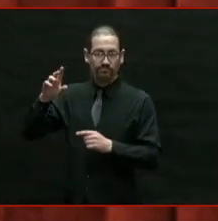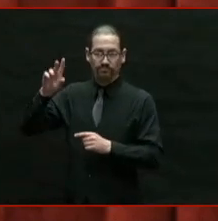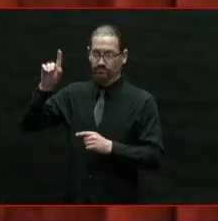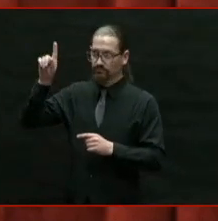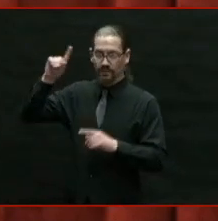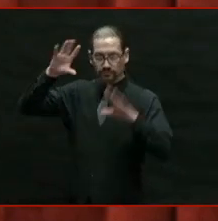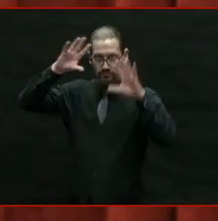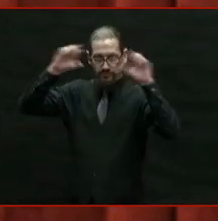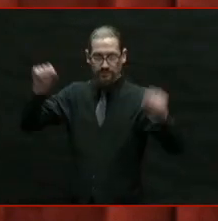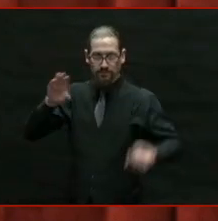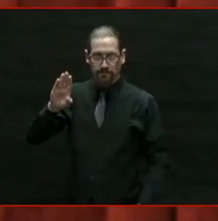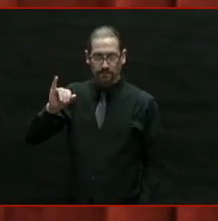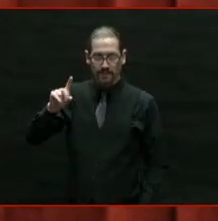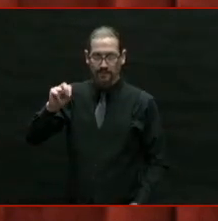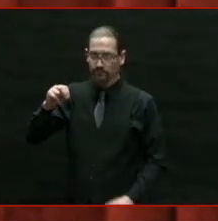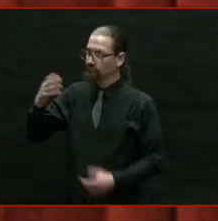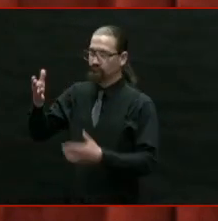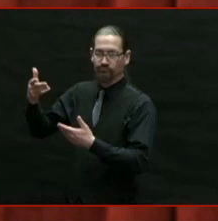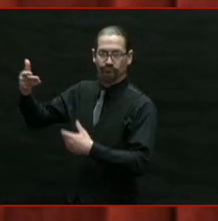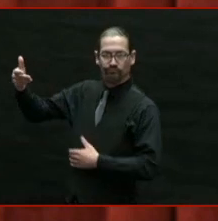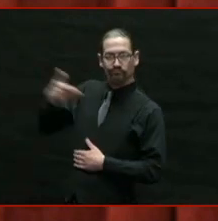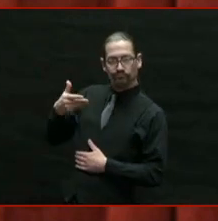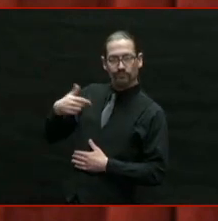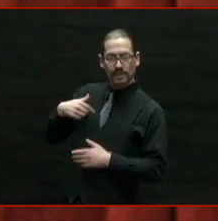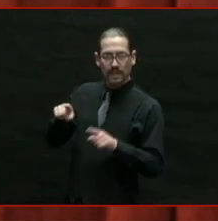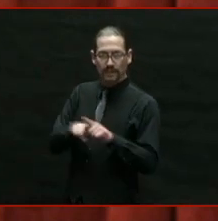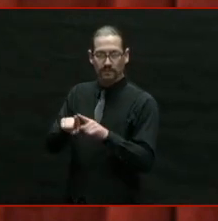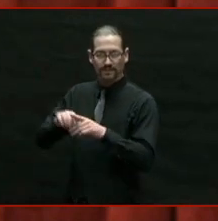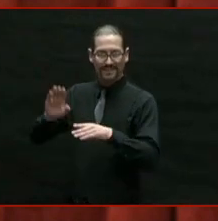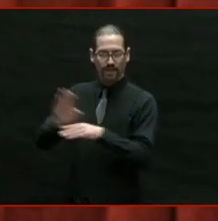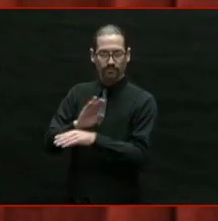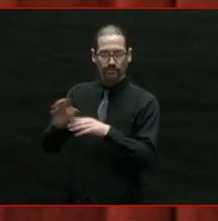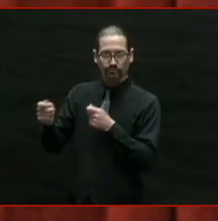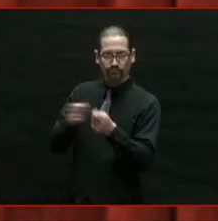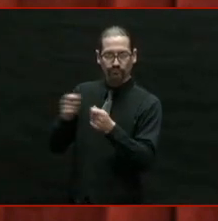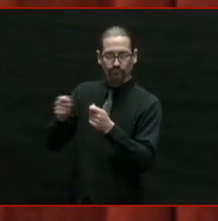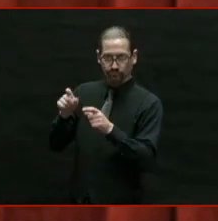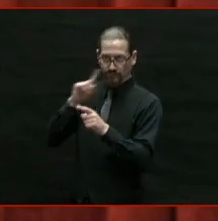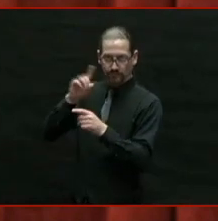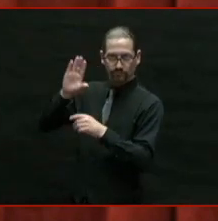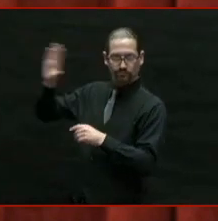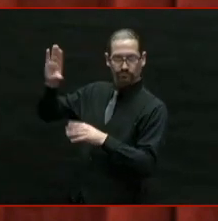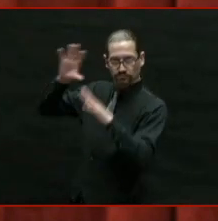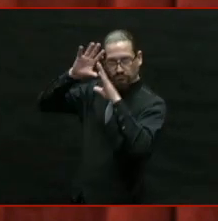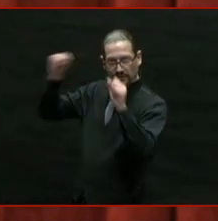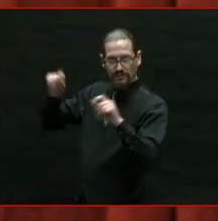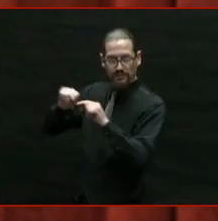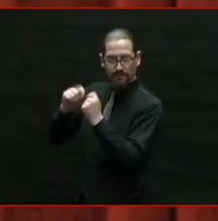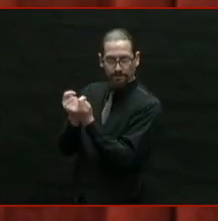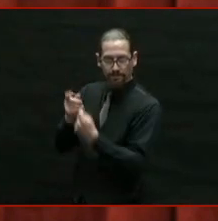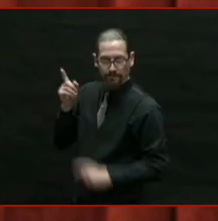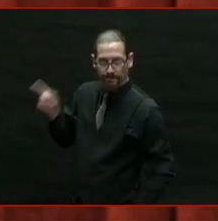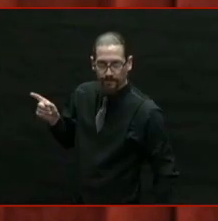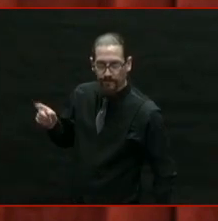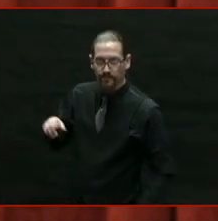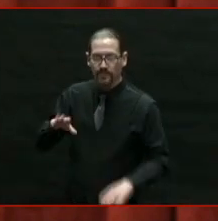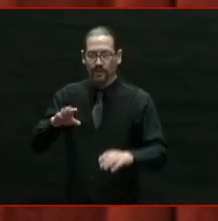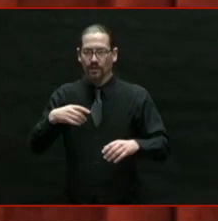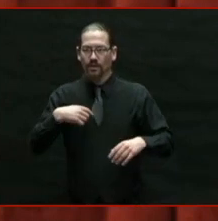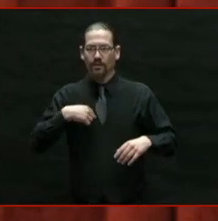by the president to serve as commerce secretary, I was a little unsure